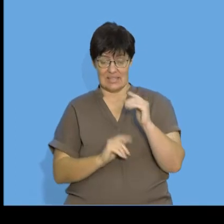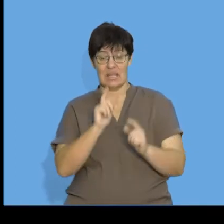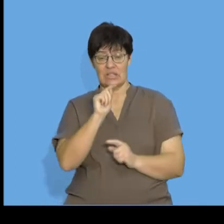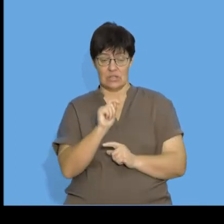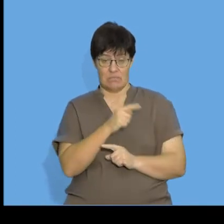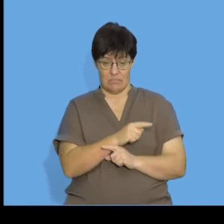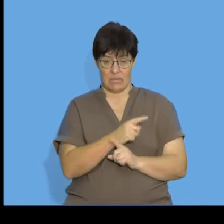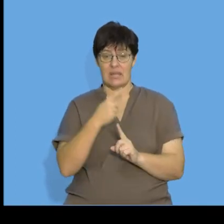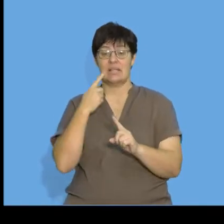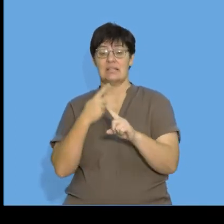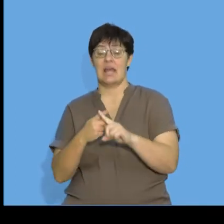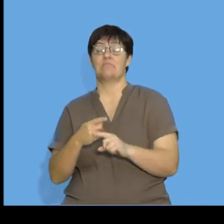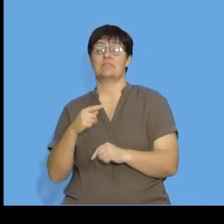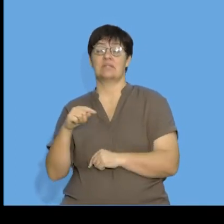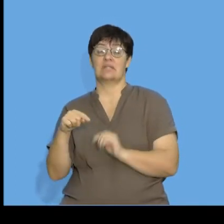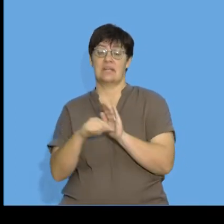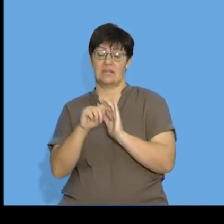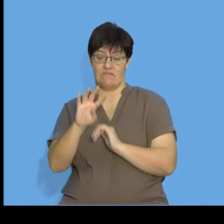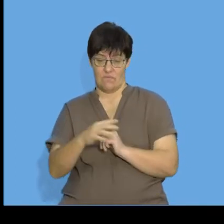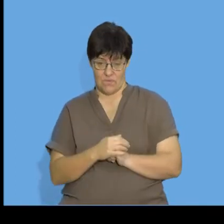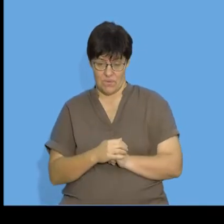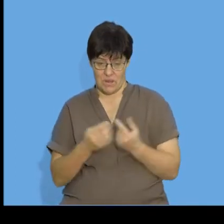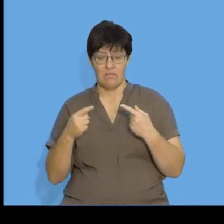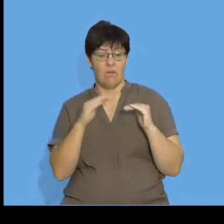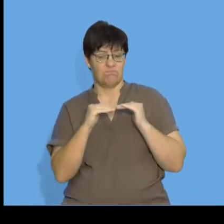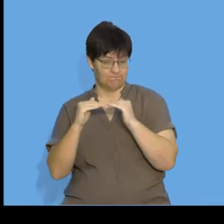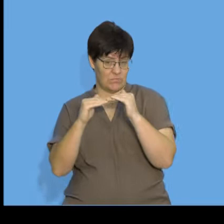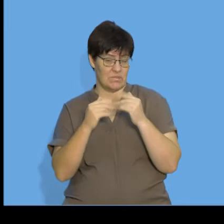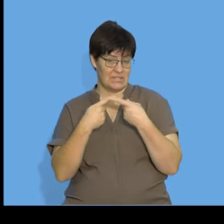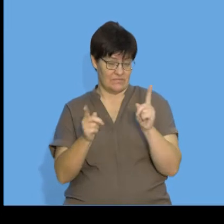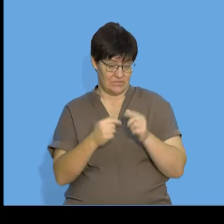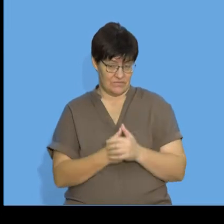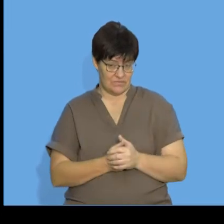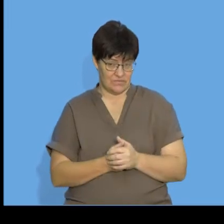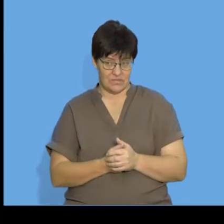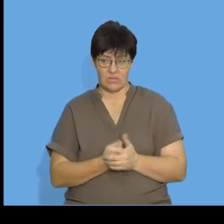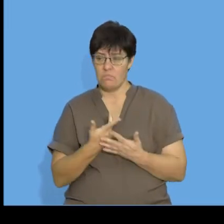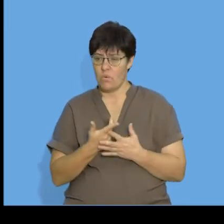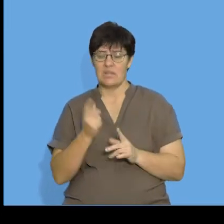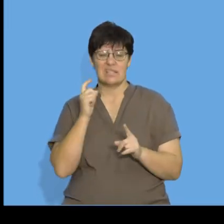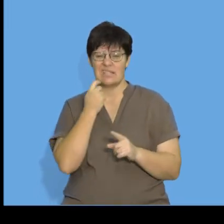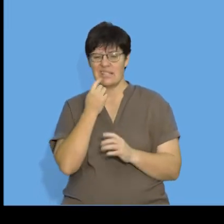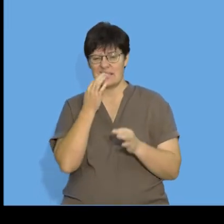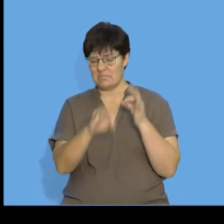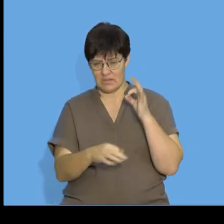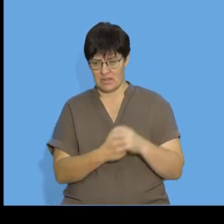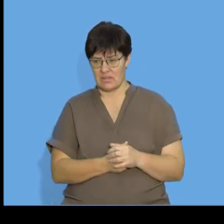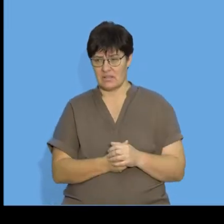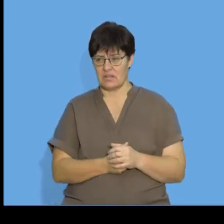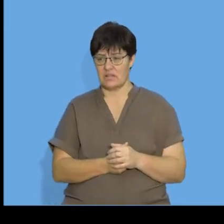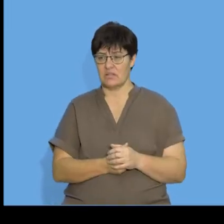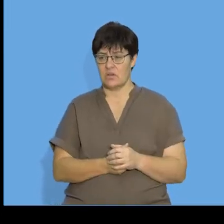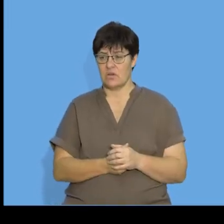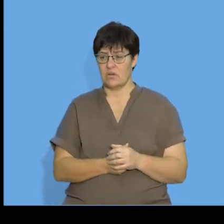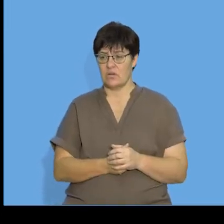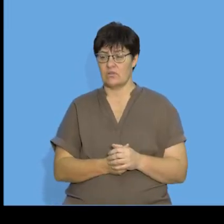value times negative four, which is my common difference. So, if I want to simplify this, I'm going to